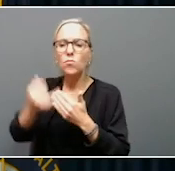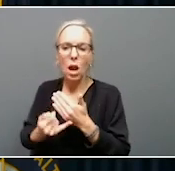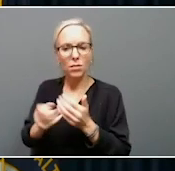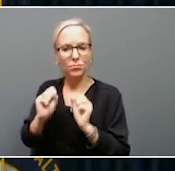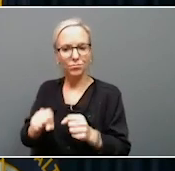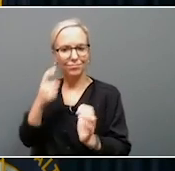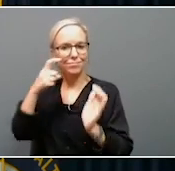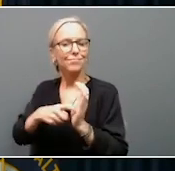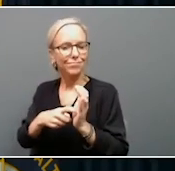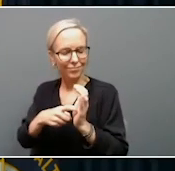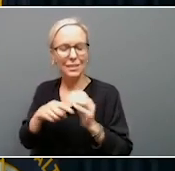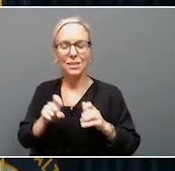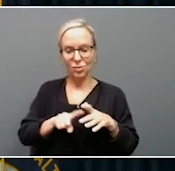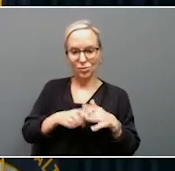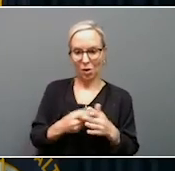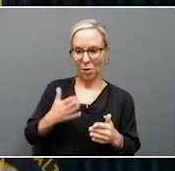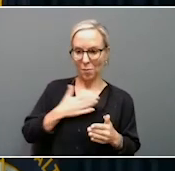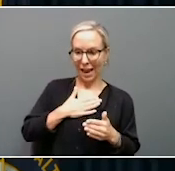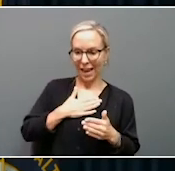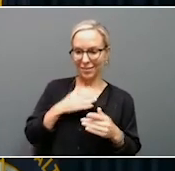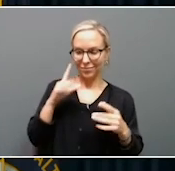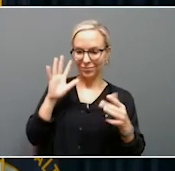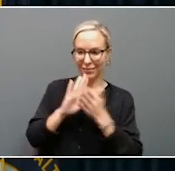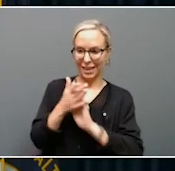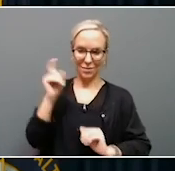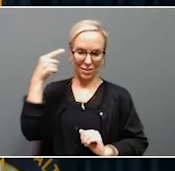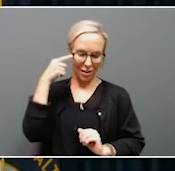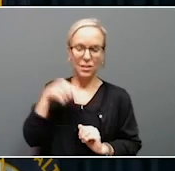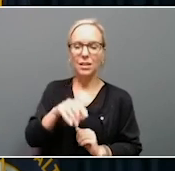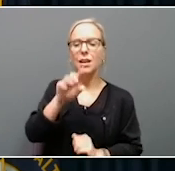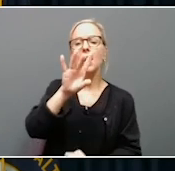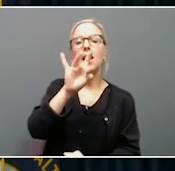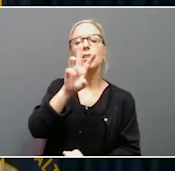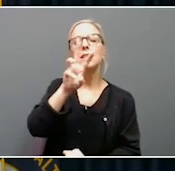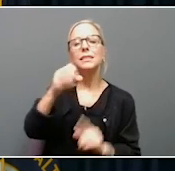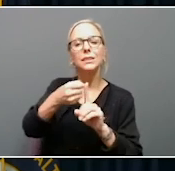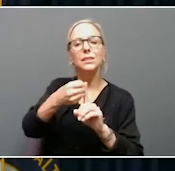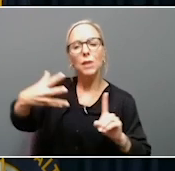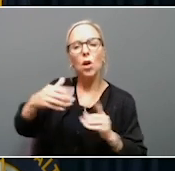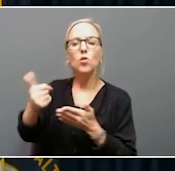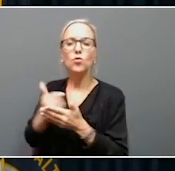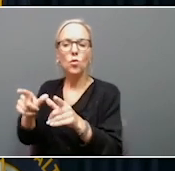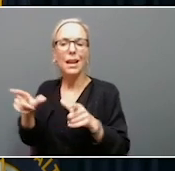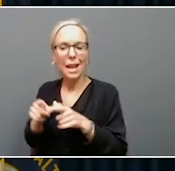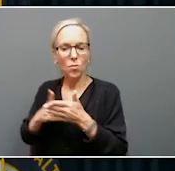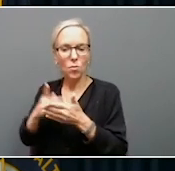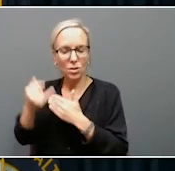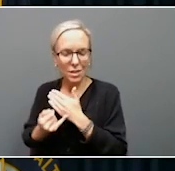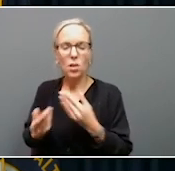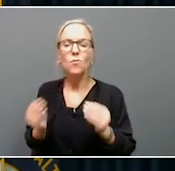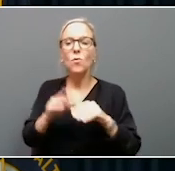Since the start of my administration, we've announced more than 860 expansion or new location projects with more than $26